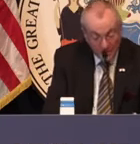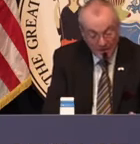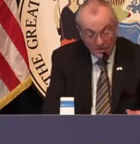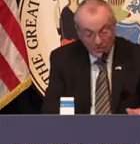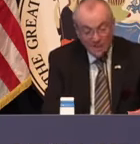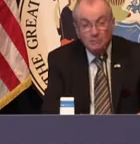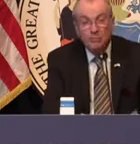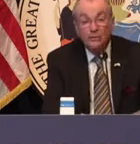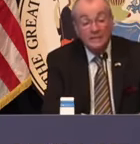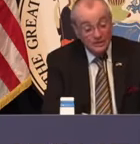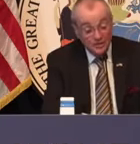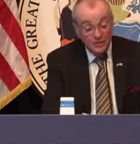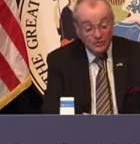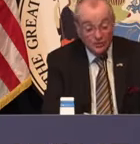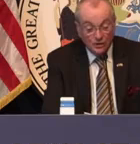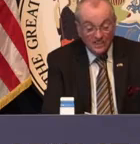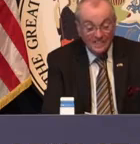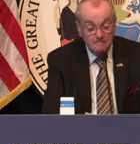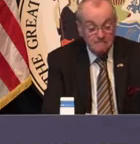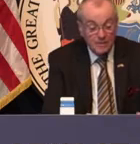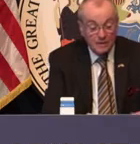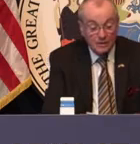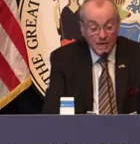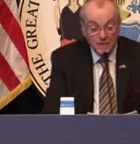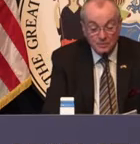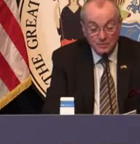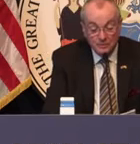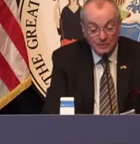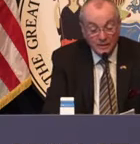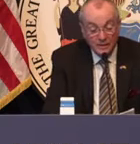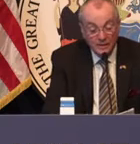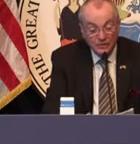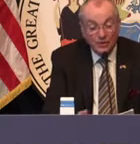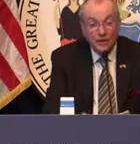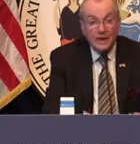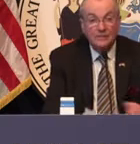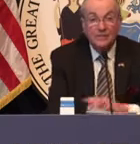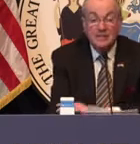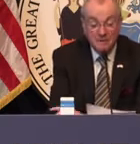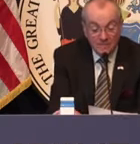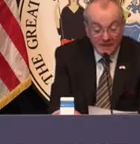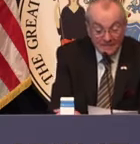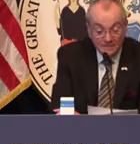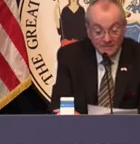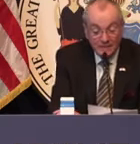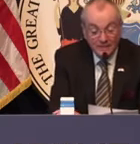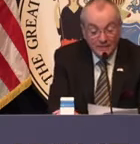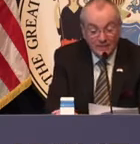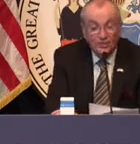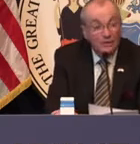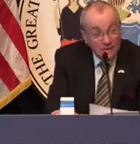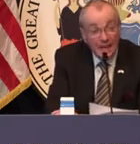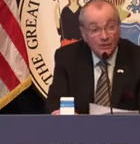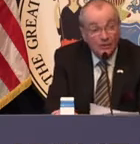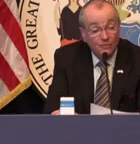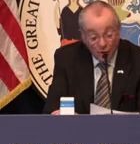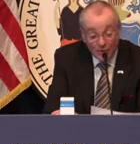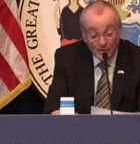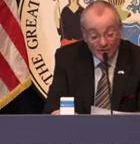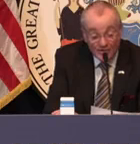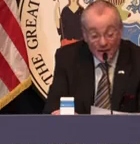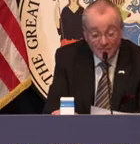public health and improving conditions clearly in our hospitals. Certainly, have to keep in mind that 3